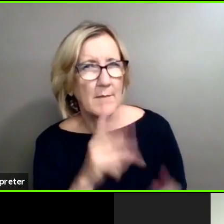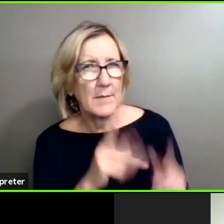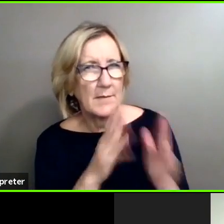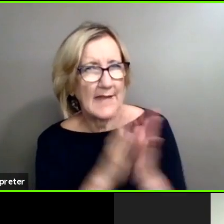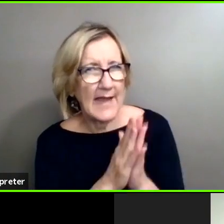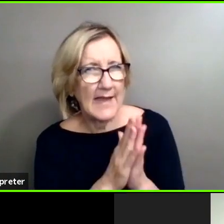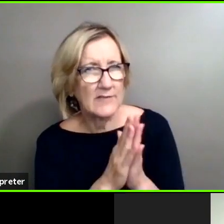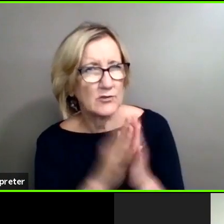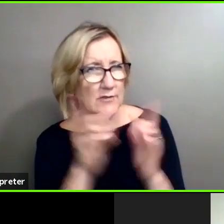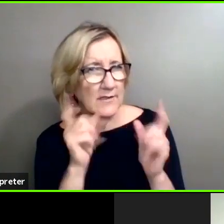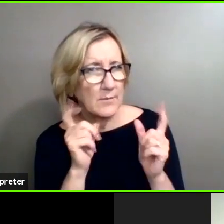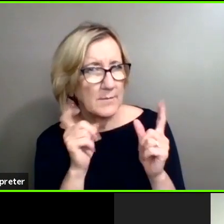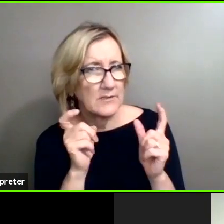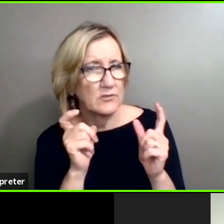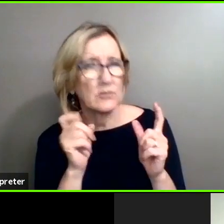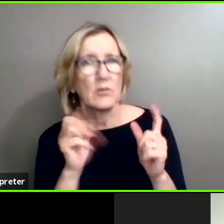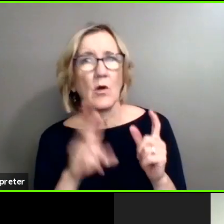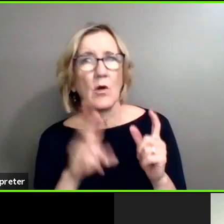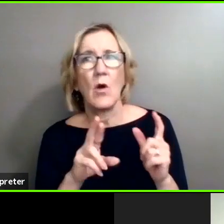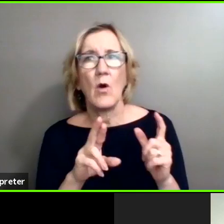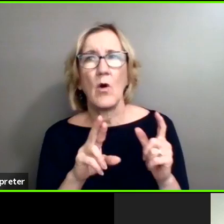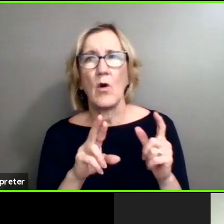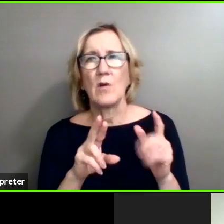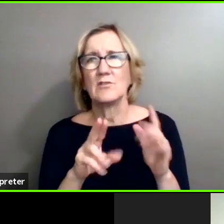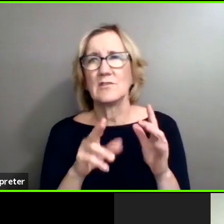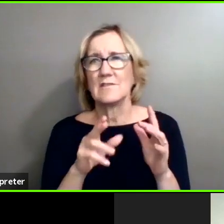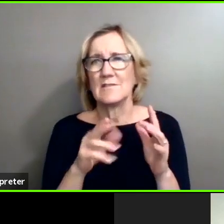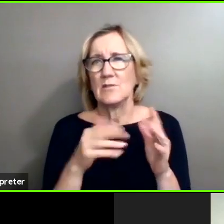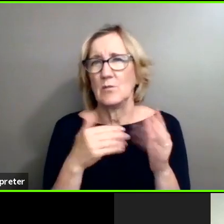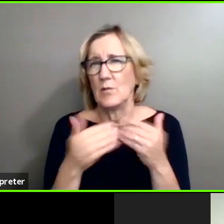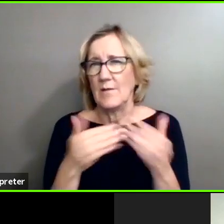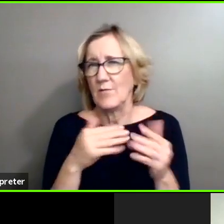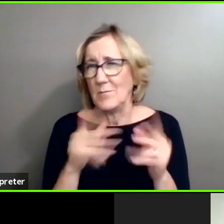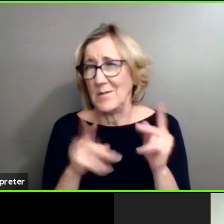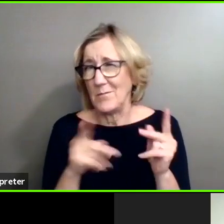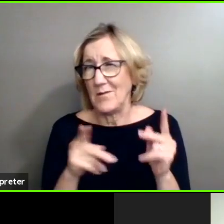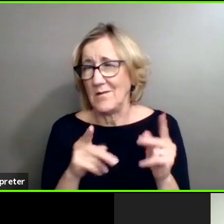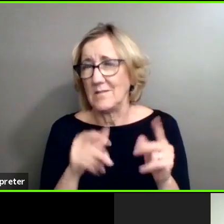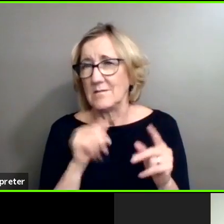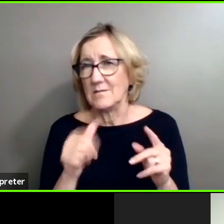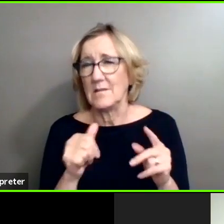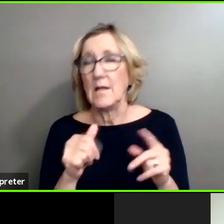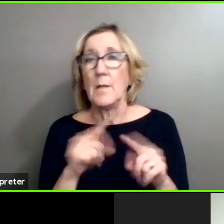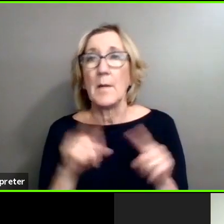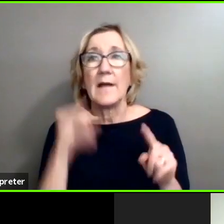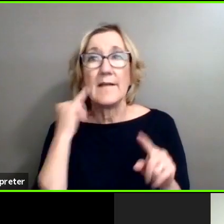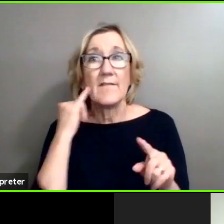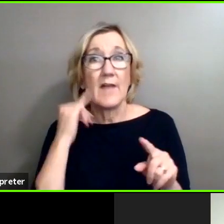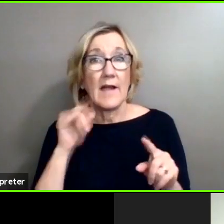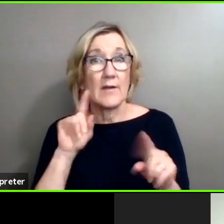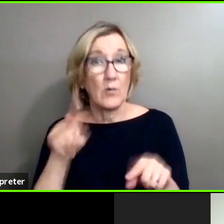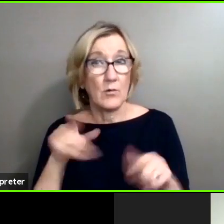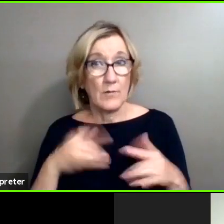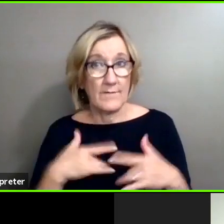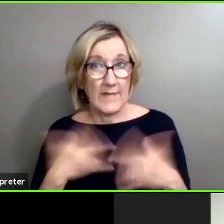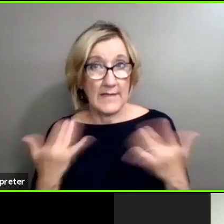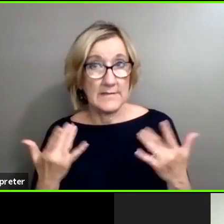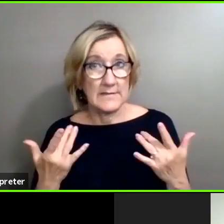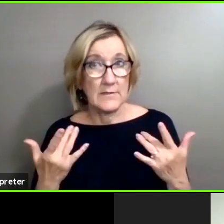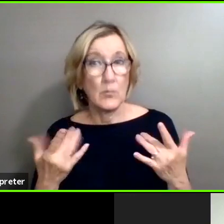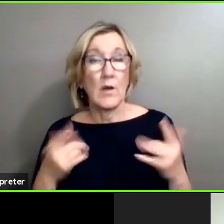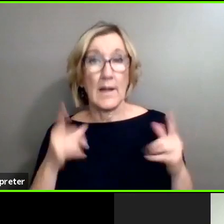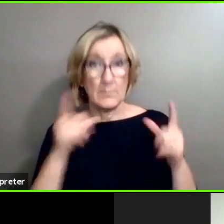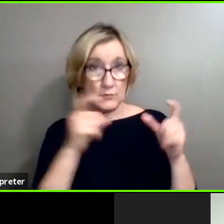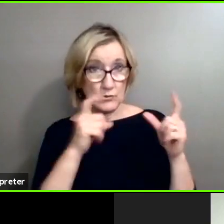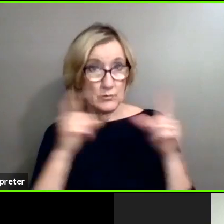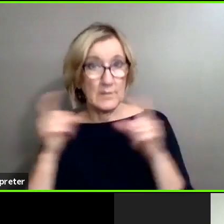their photo or even just take photos of random people. But sometimes if I'm at an event or something where, you know, I am shooting